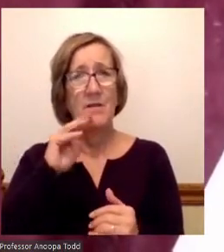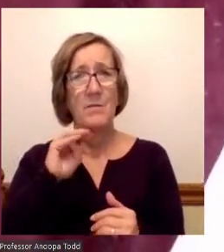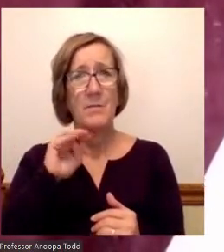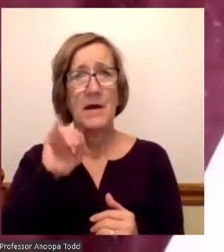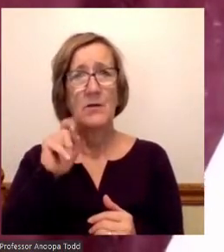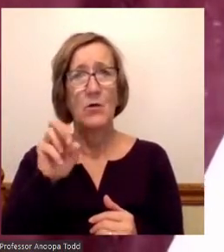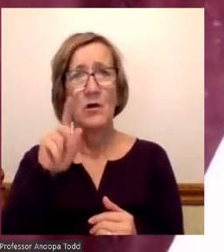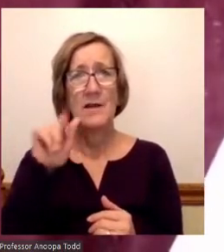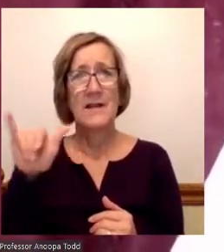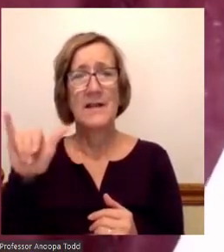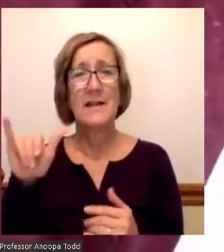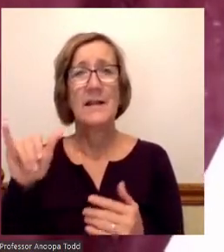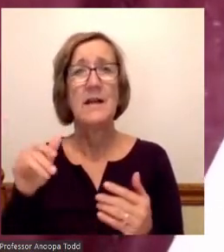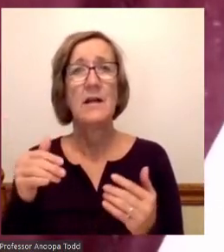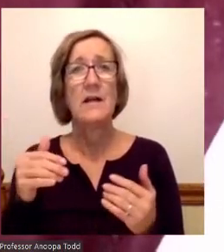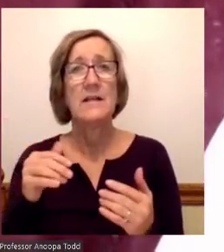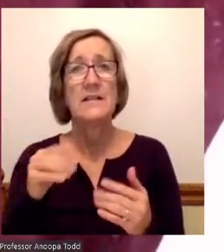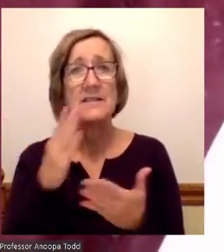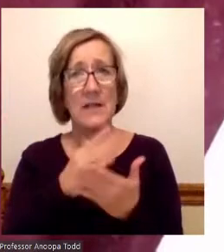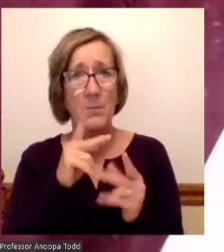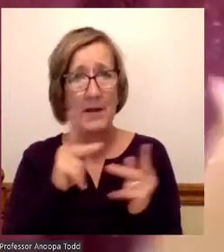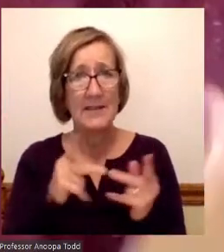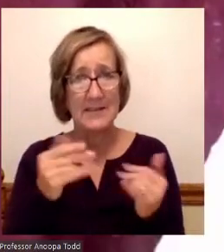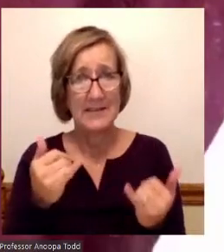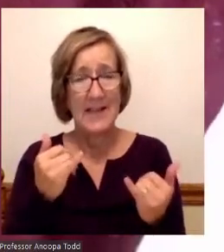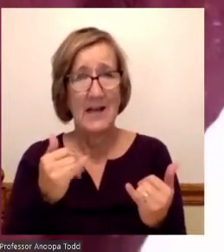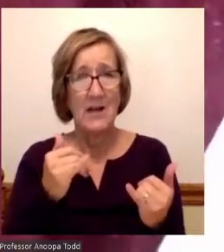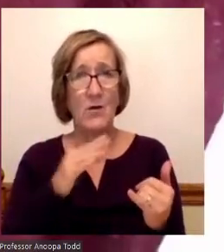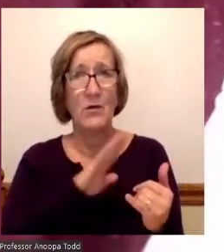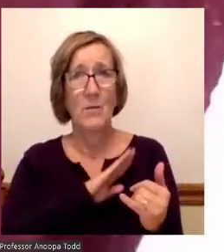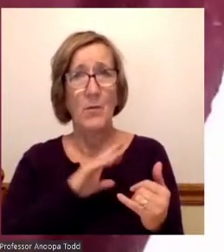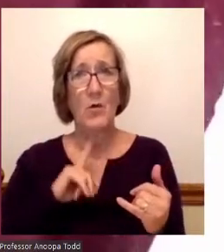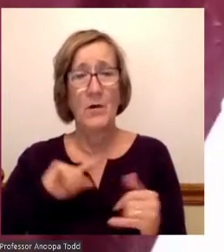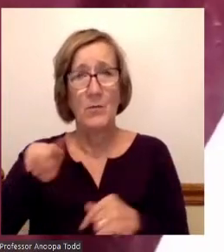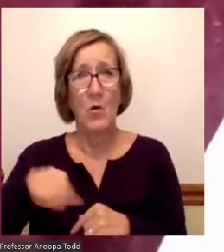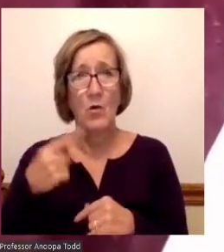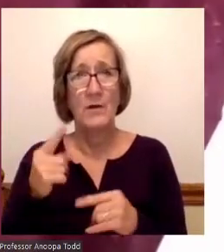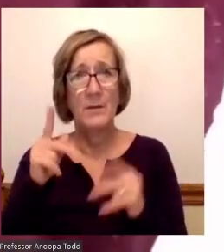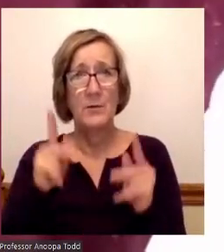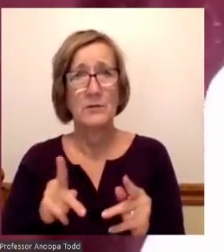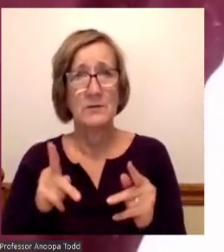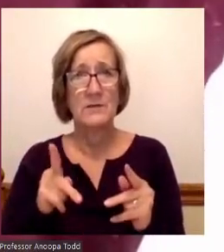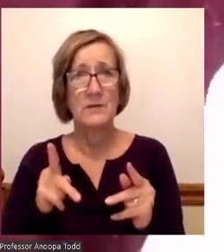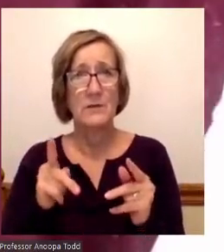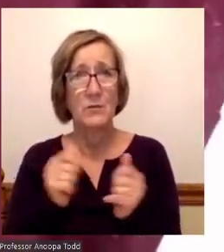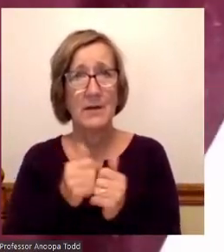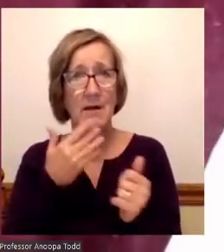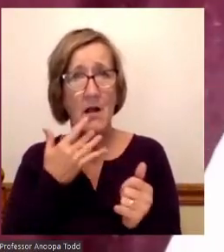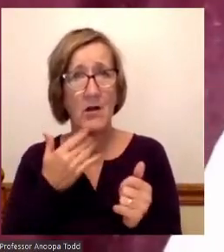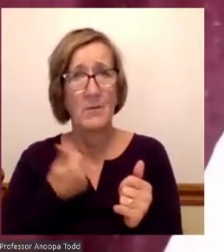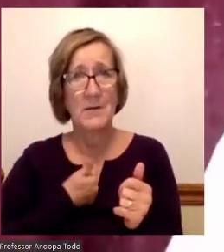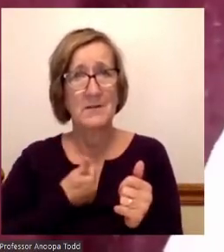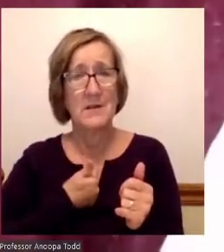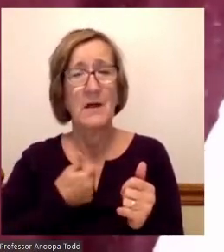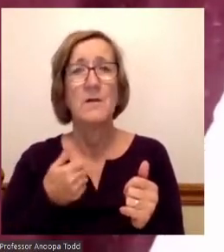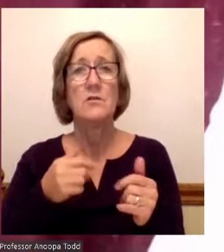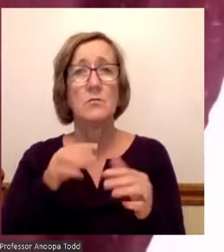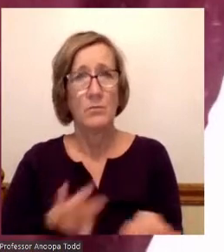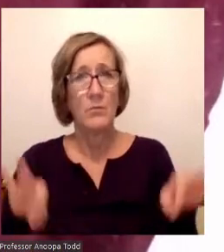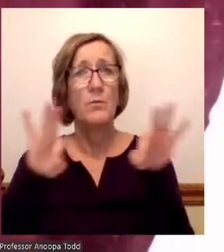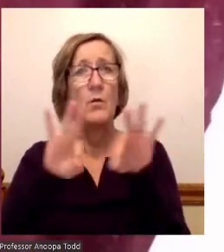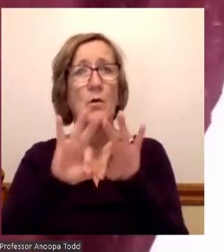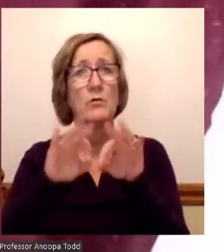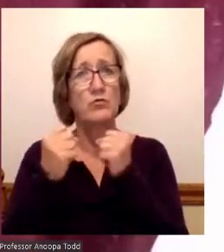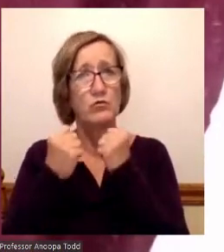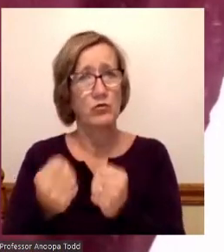in now, even the boards I serve, I see myself as the only person of color. So it is important that we need to strengthen the challenges